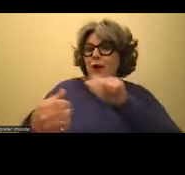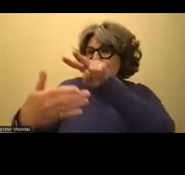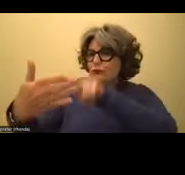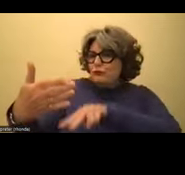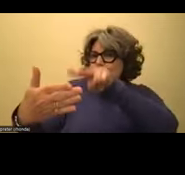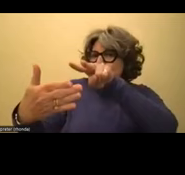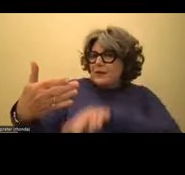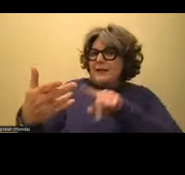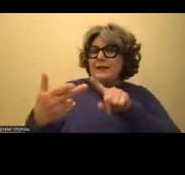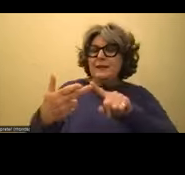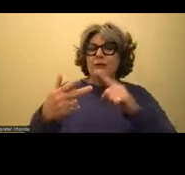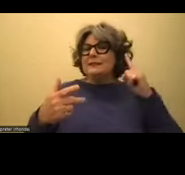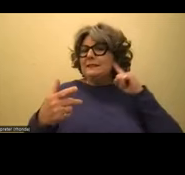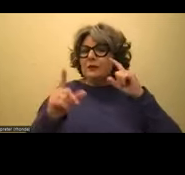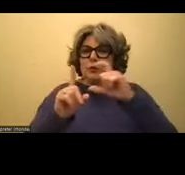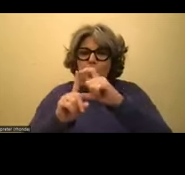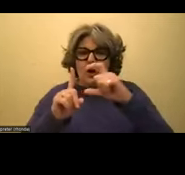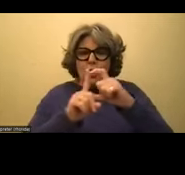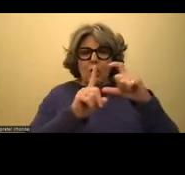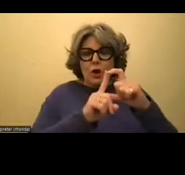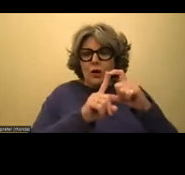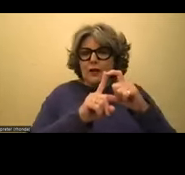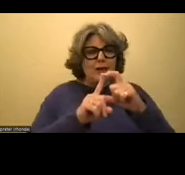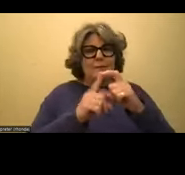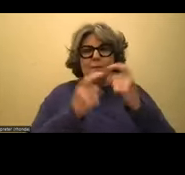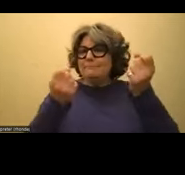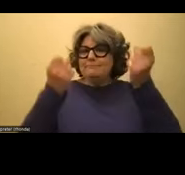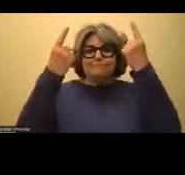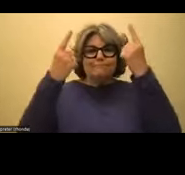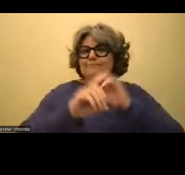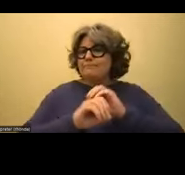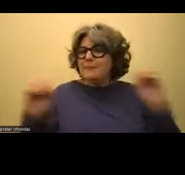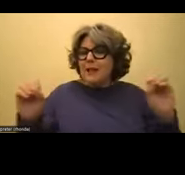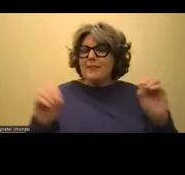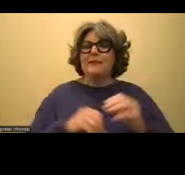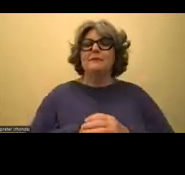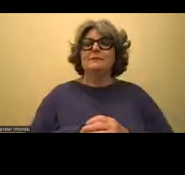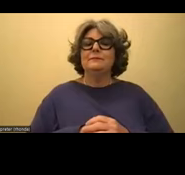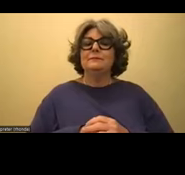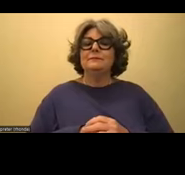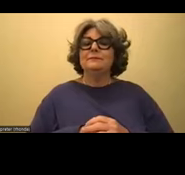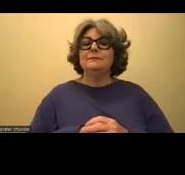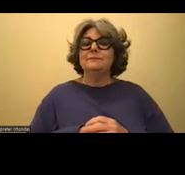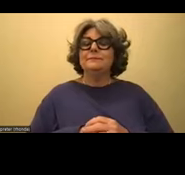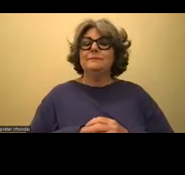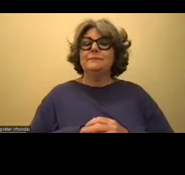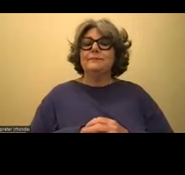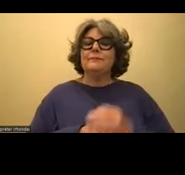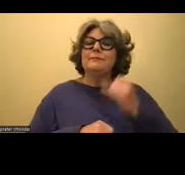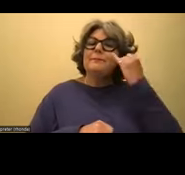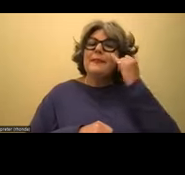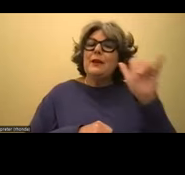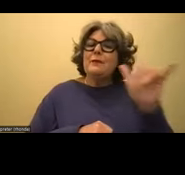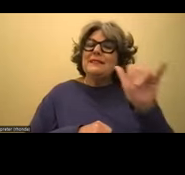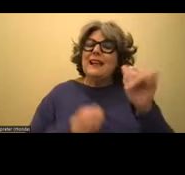or sounded the words out. Nothing was getting through. And it was kind of like the